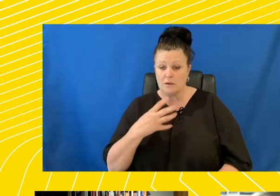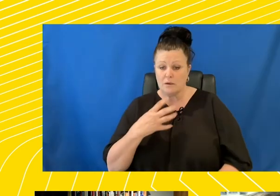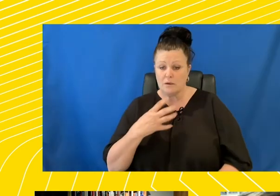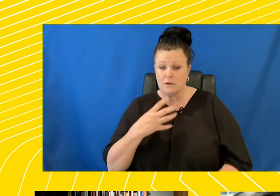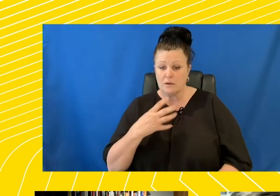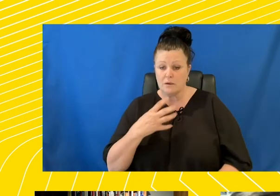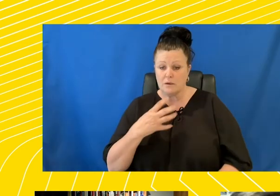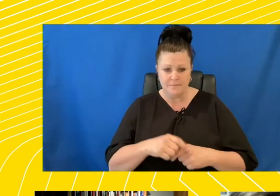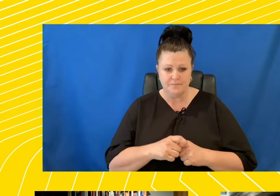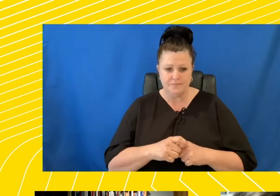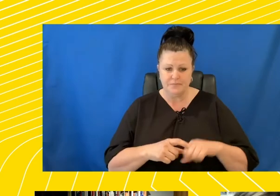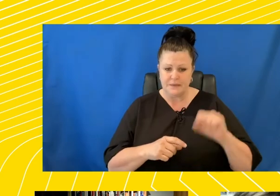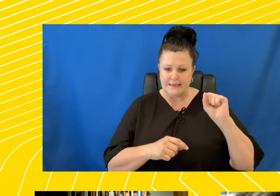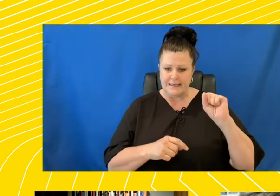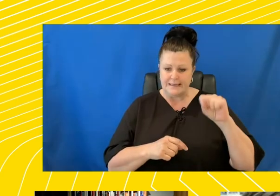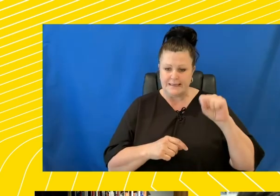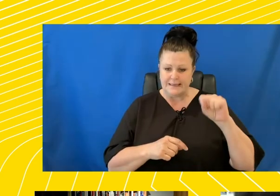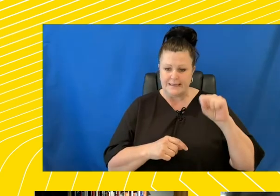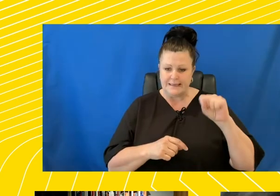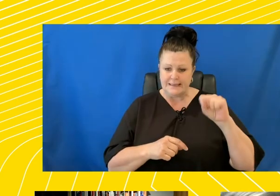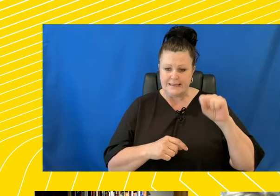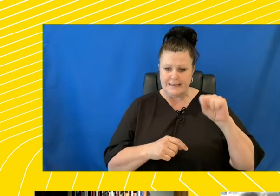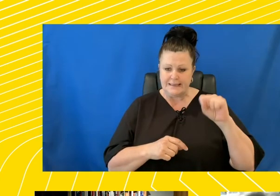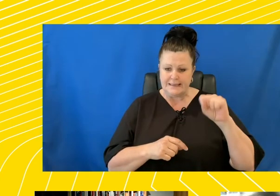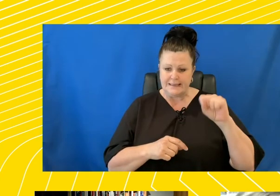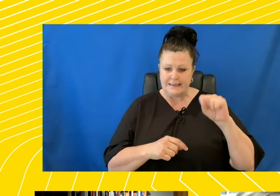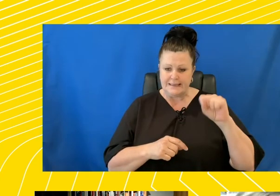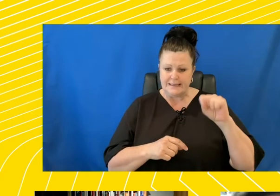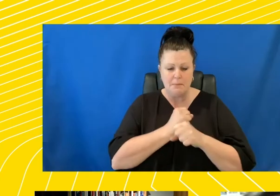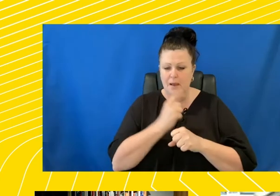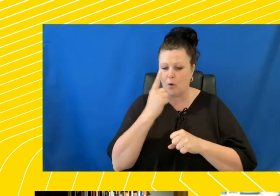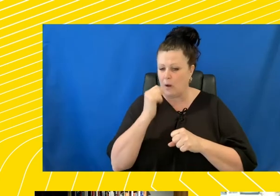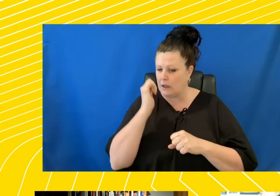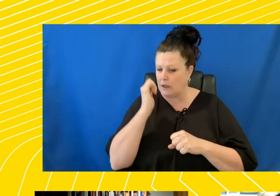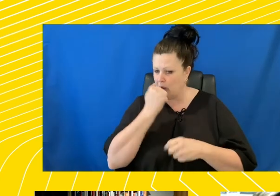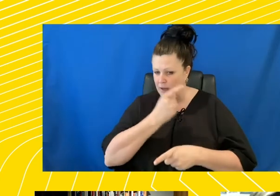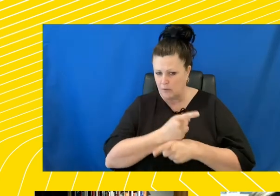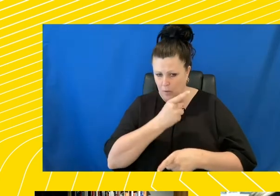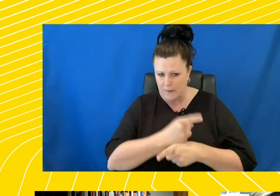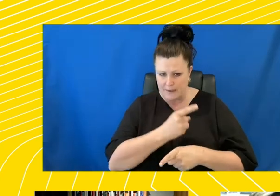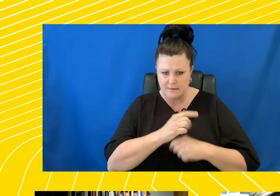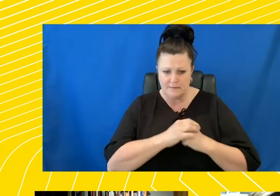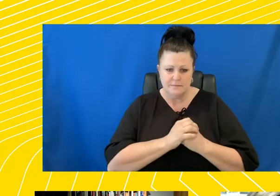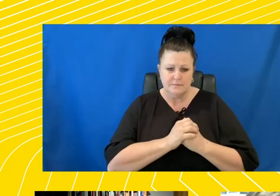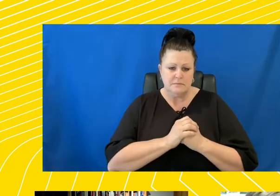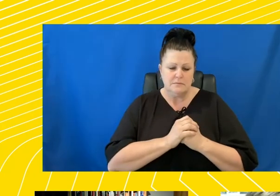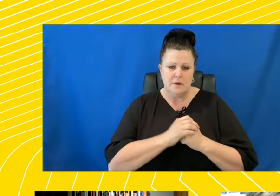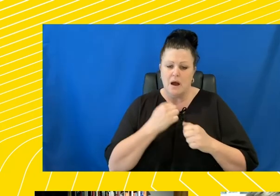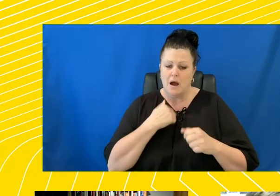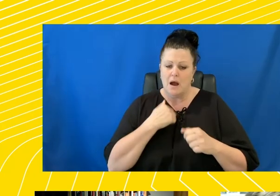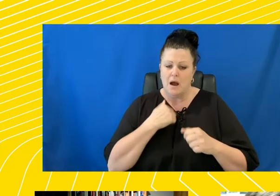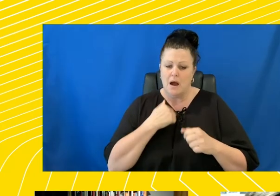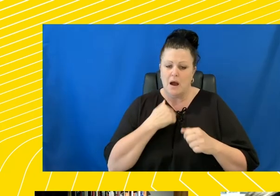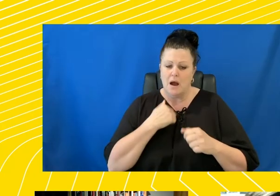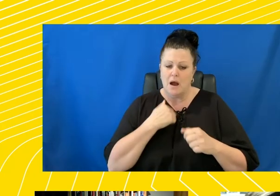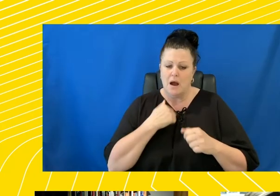Yes, I can just make a minor comment. I personally believe that